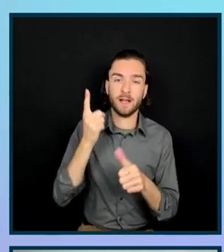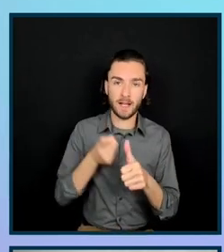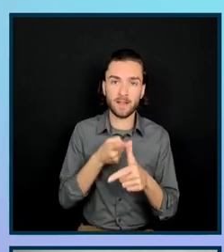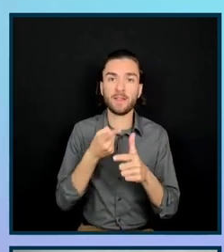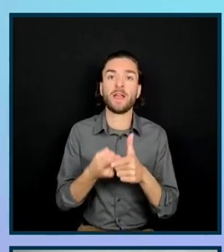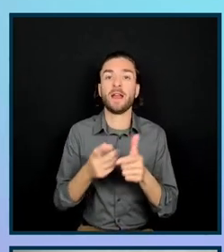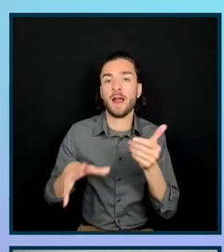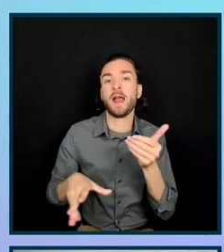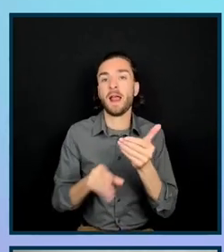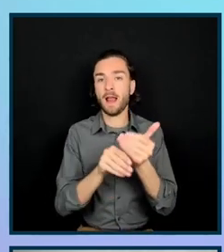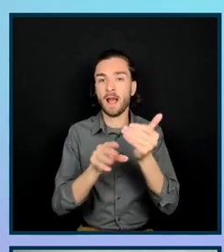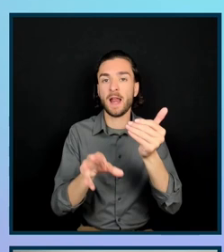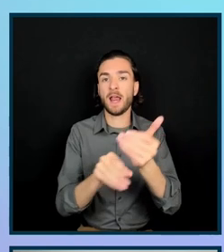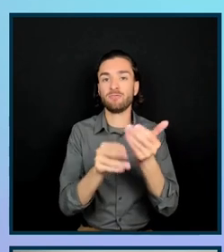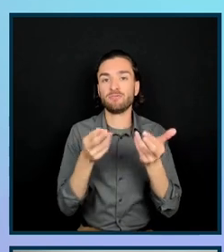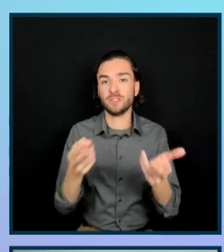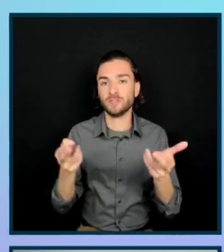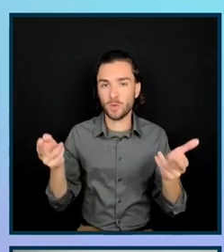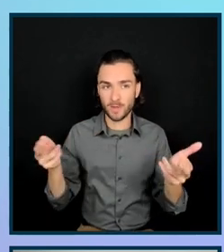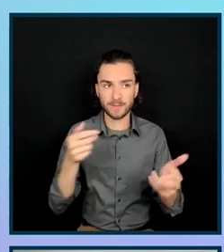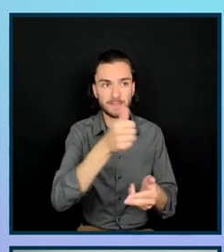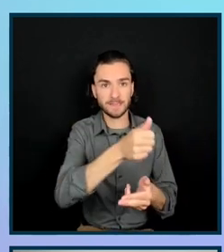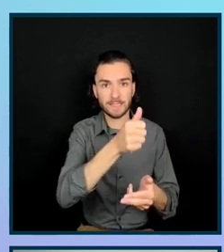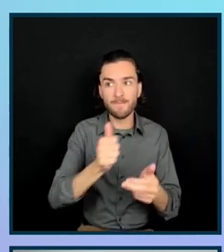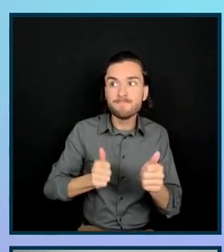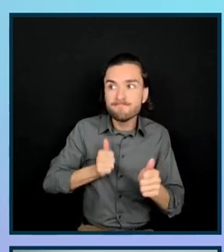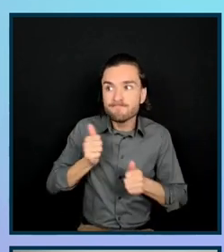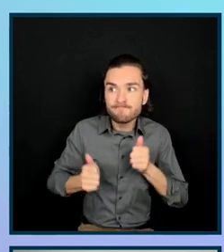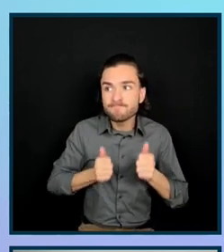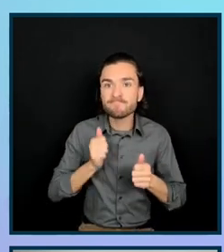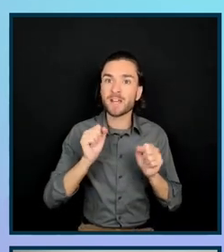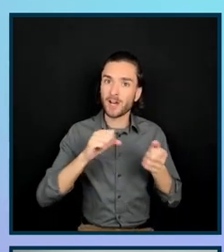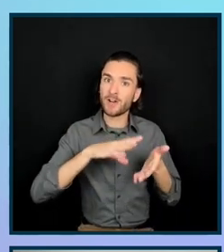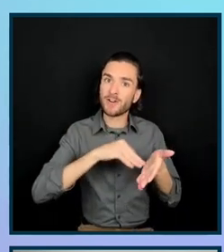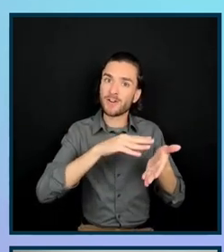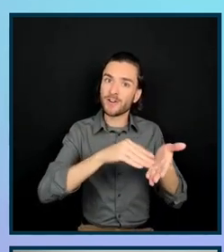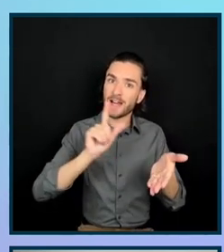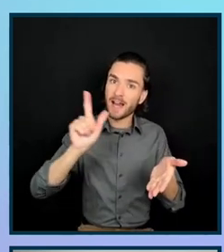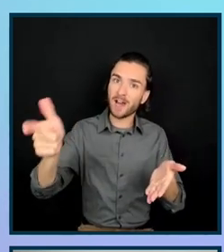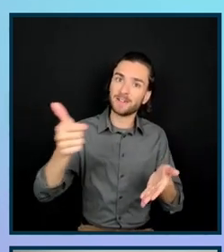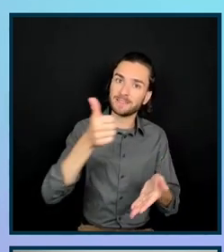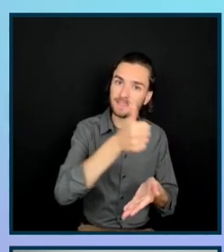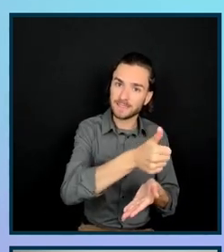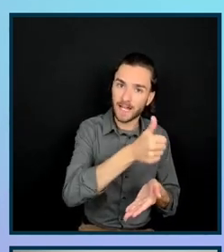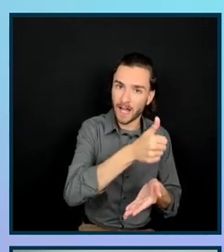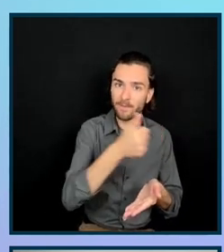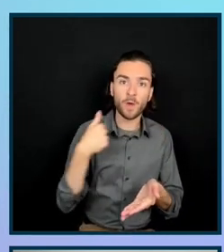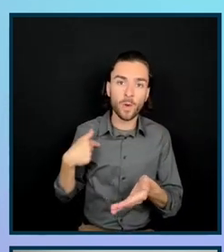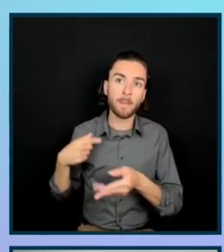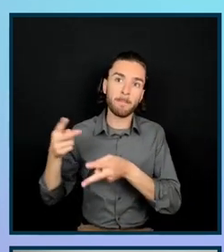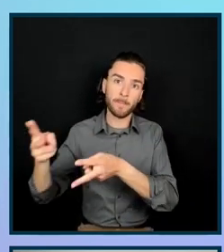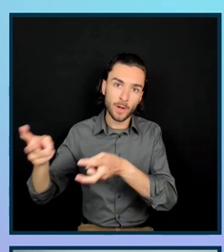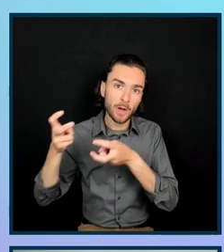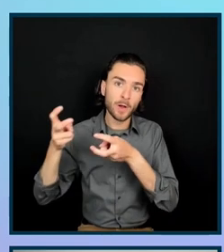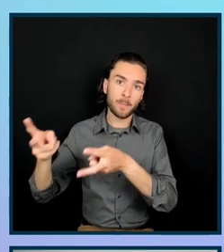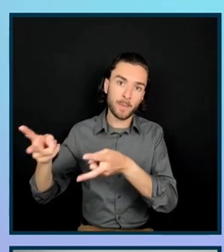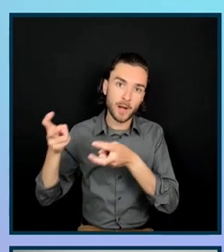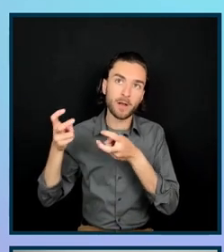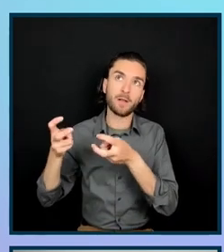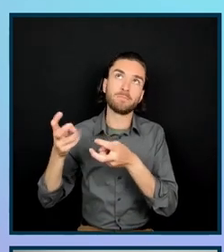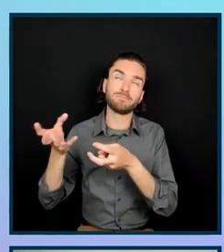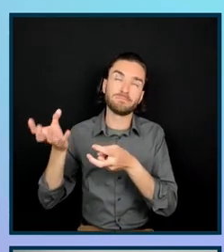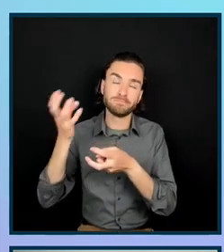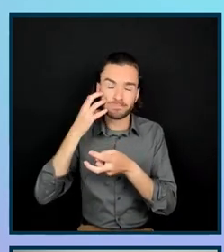lots and lots and lots of examples that we pulled directly from their site that are usually found in the audit itself, sometimes in usability